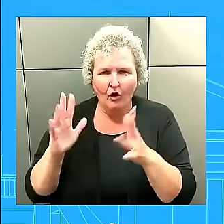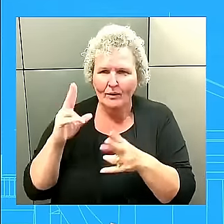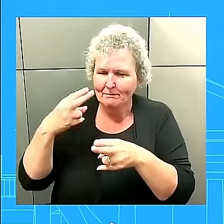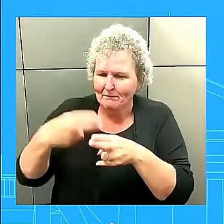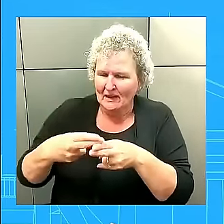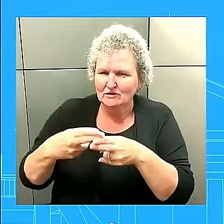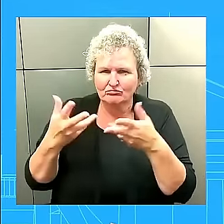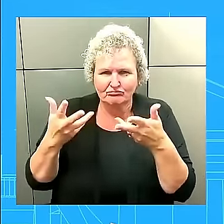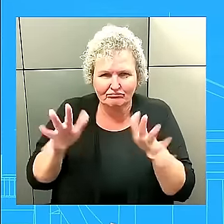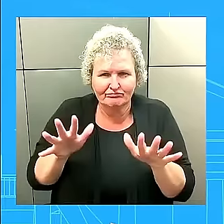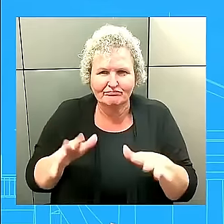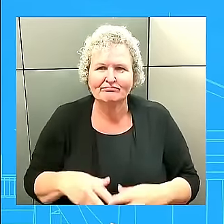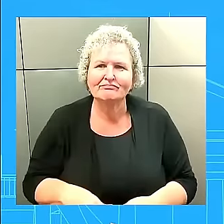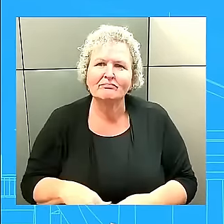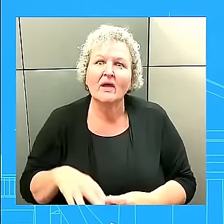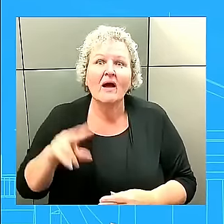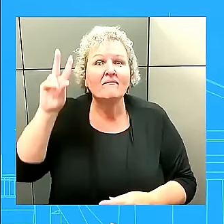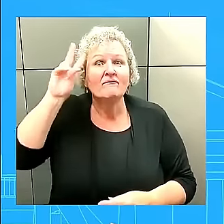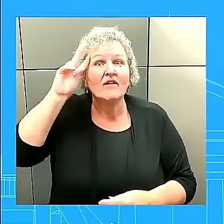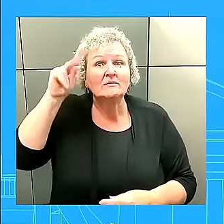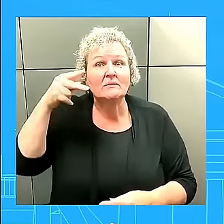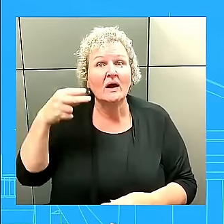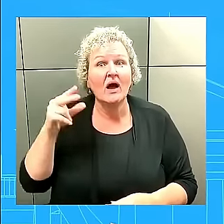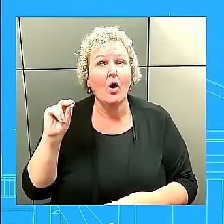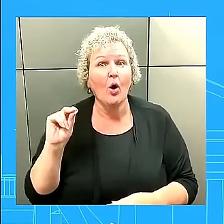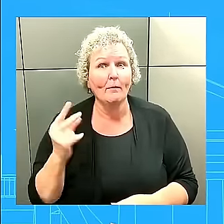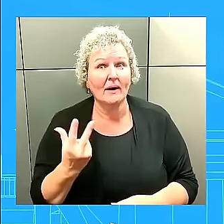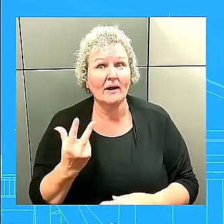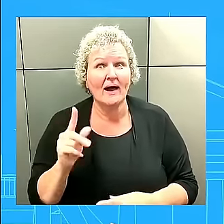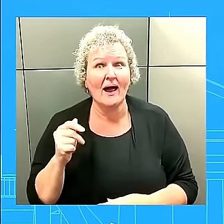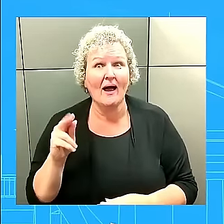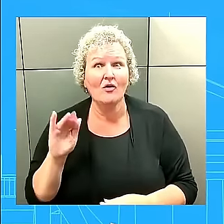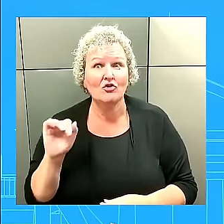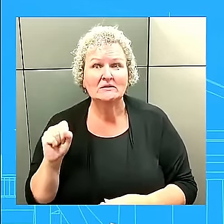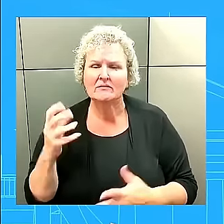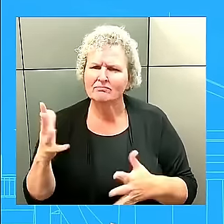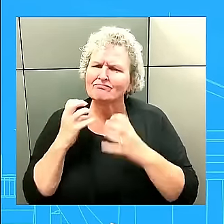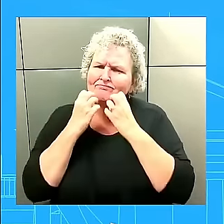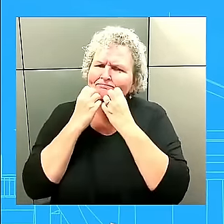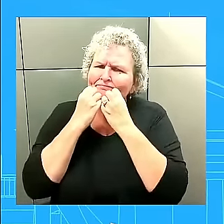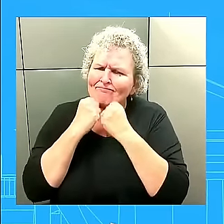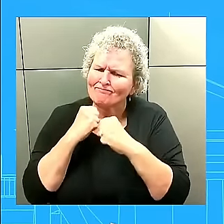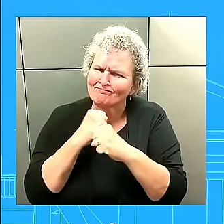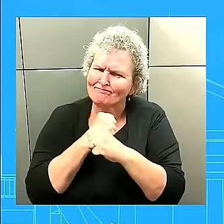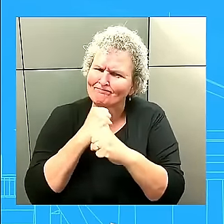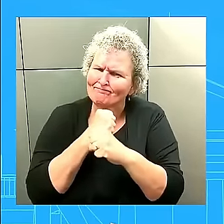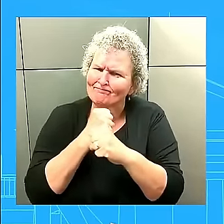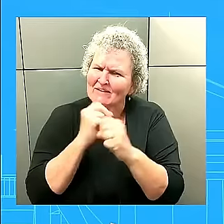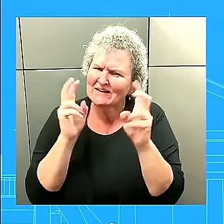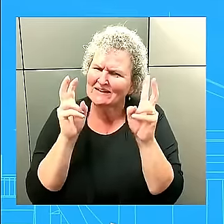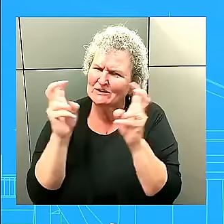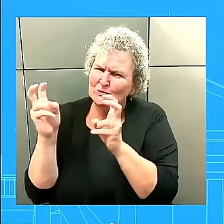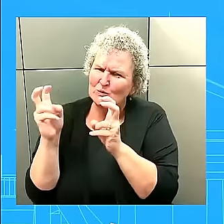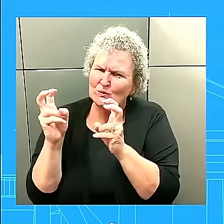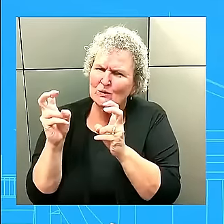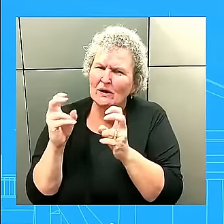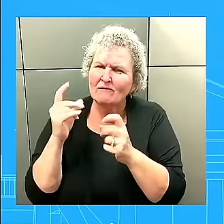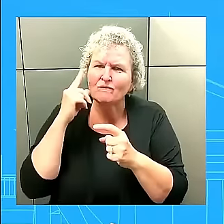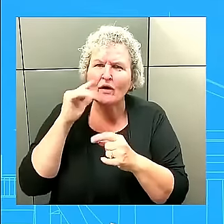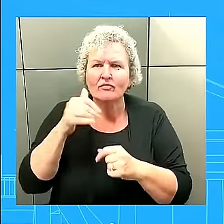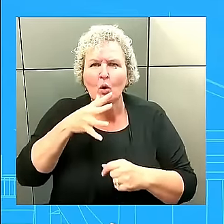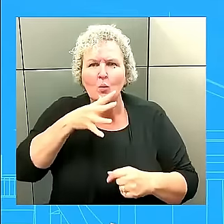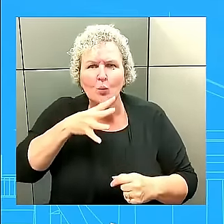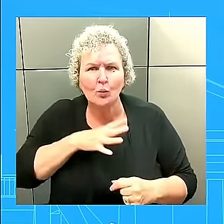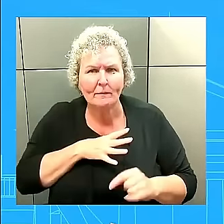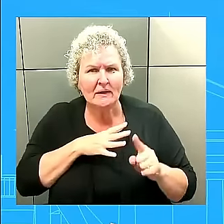passionate, uh, fighter on that issue. Uh, understanding what this means to women, understanding what this means to people's